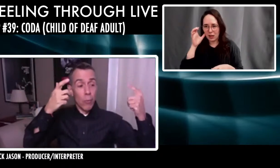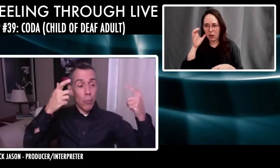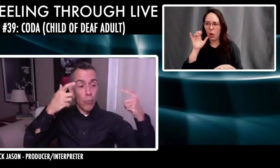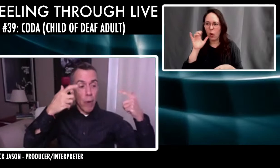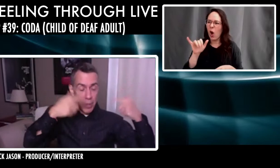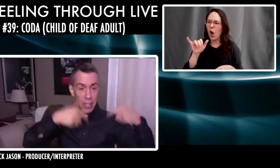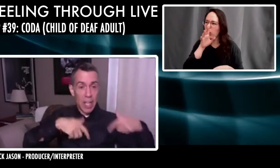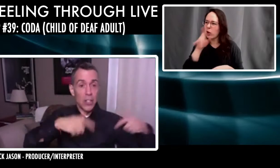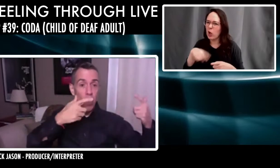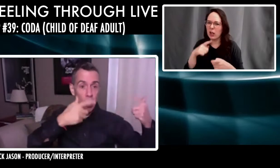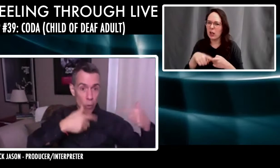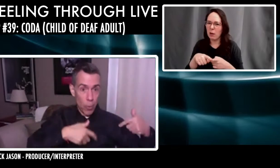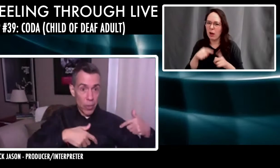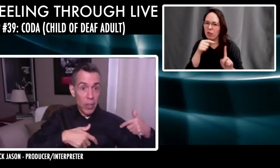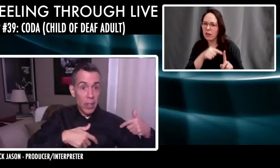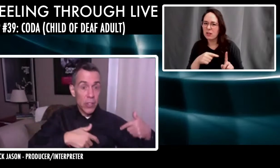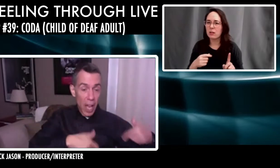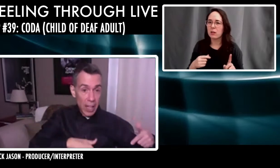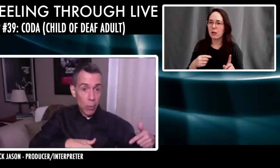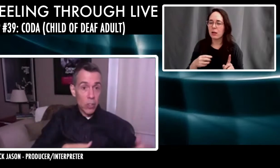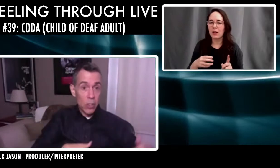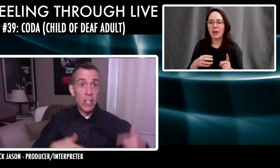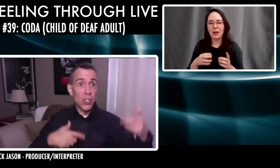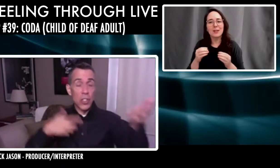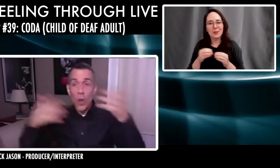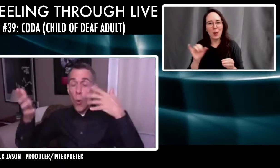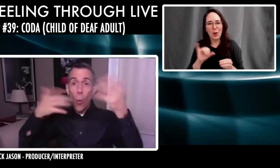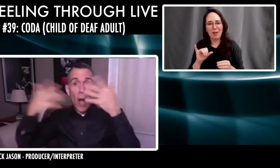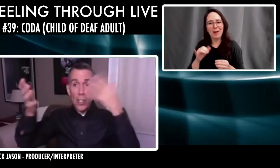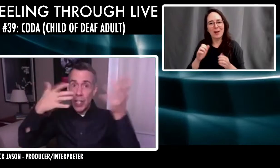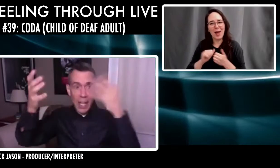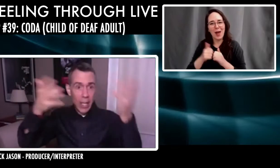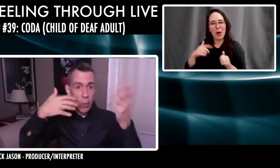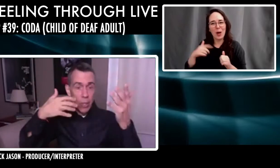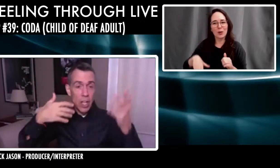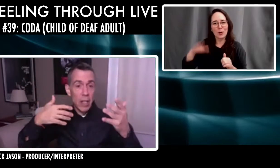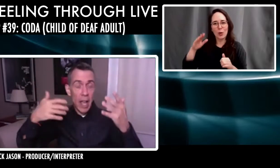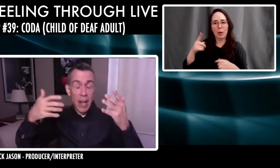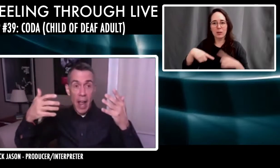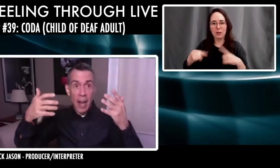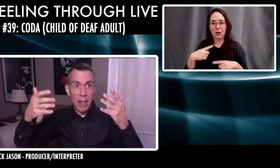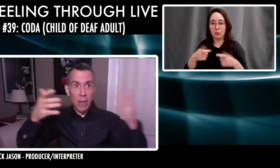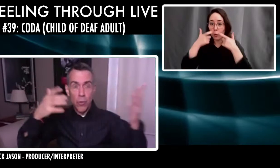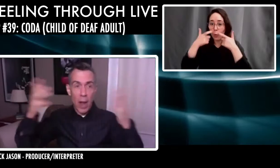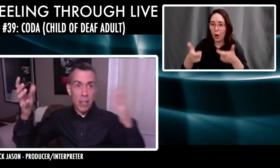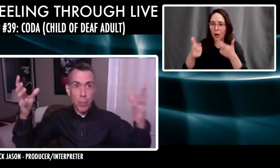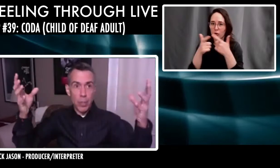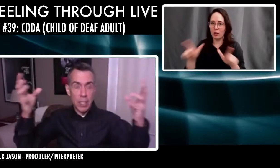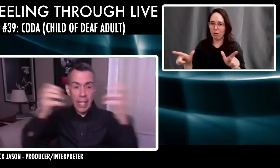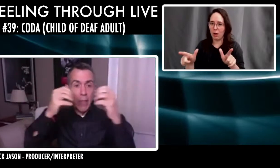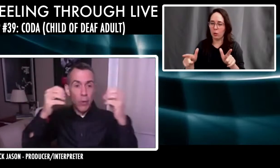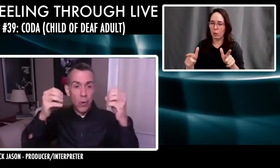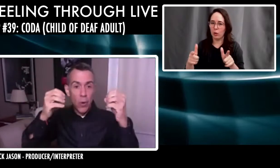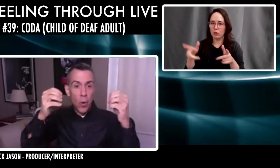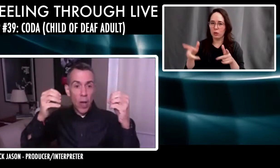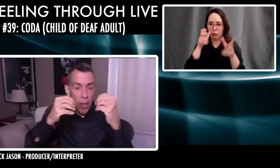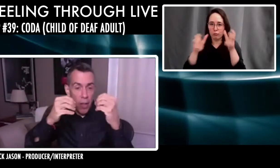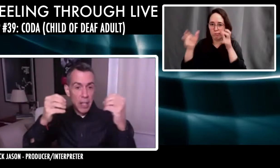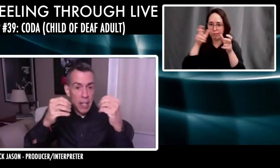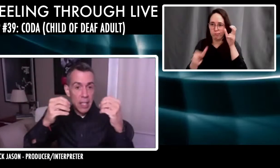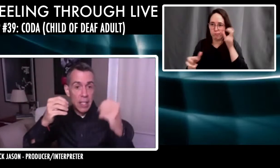representation of what I grew up with sign language is just watching language and, and, and, trying to put together